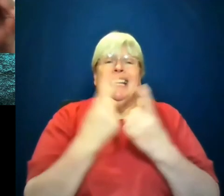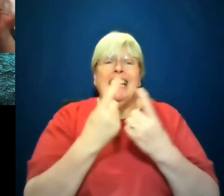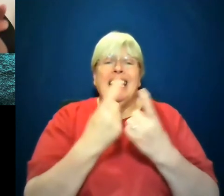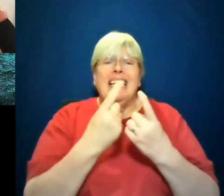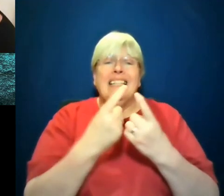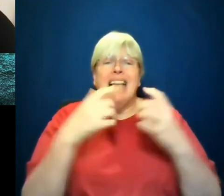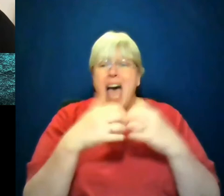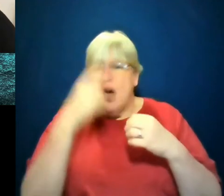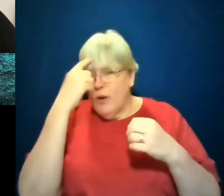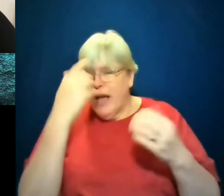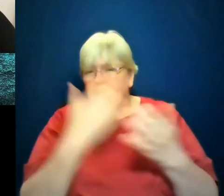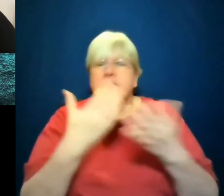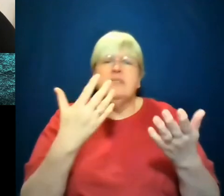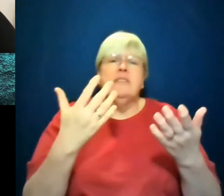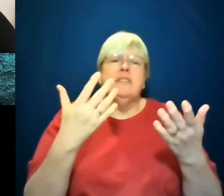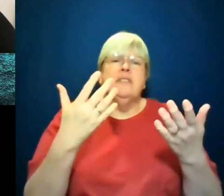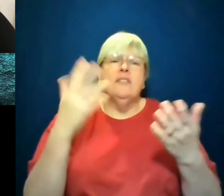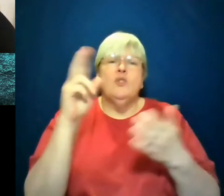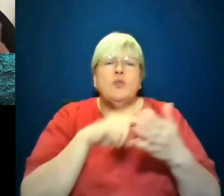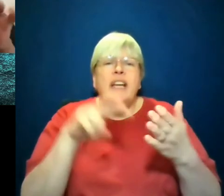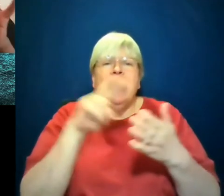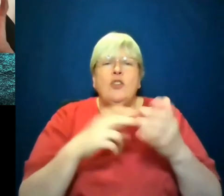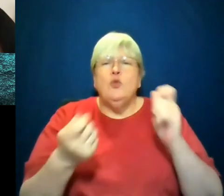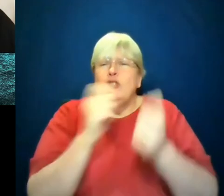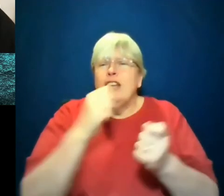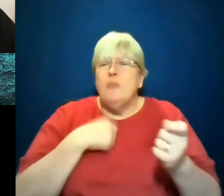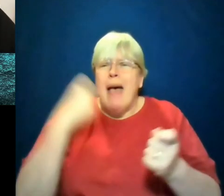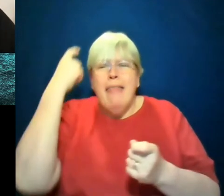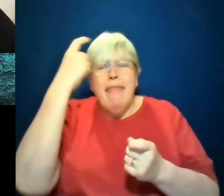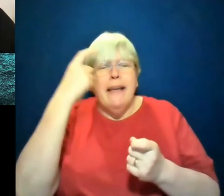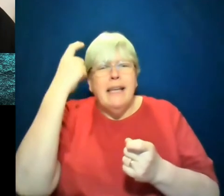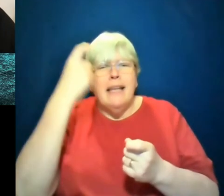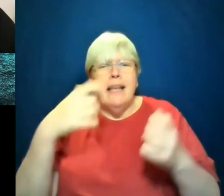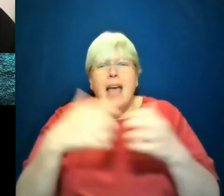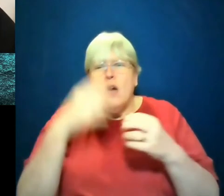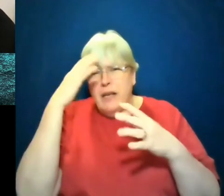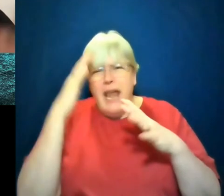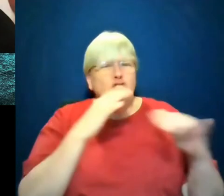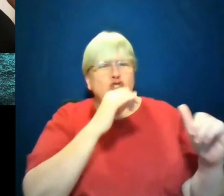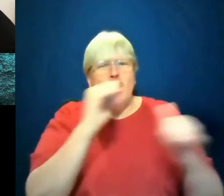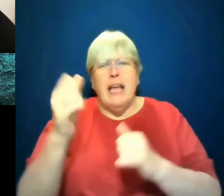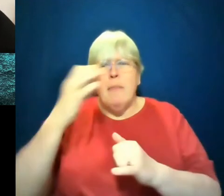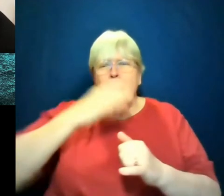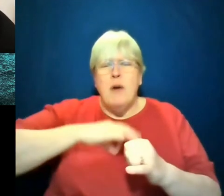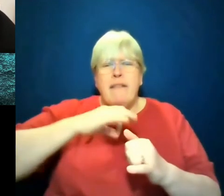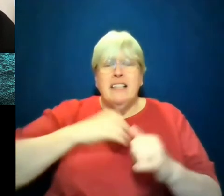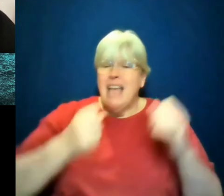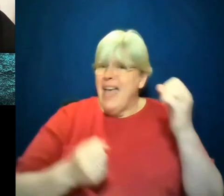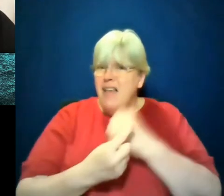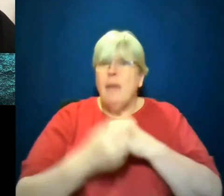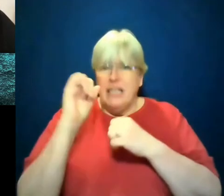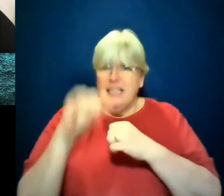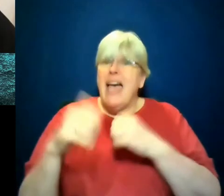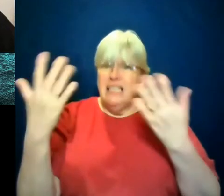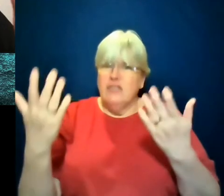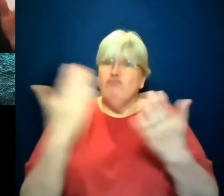different? What can I read to shift my way of thinking? How can I check my privilege? That is happening at a great level since